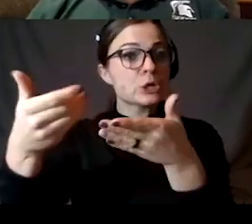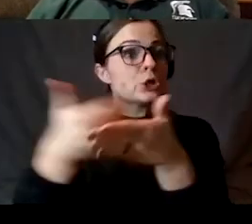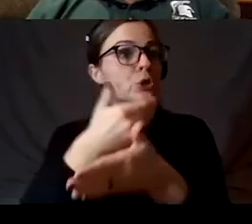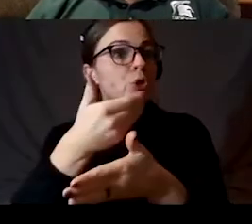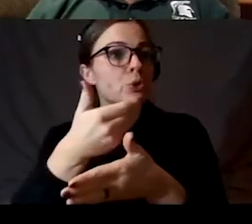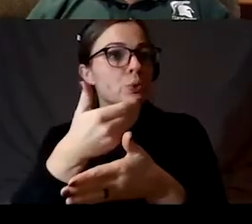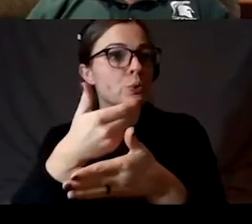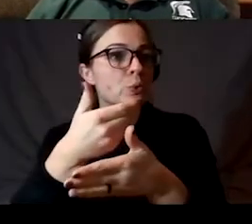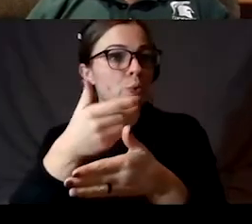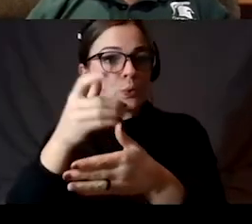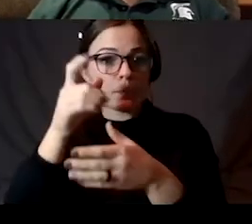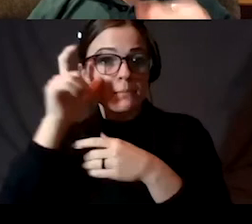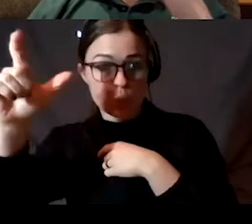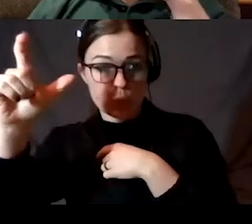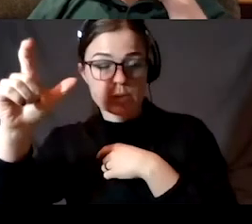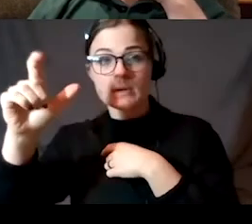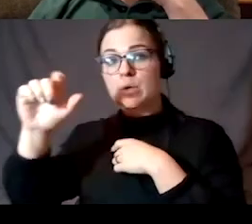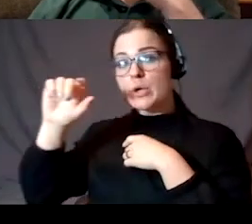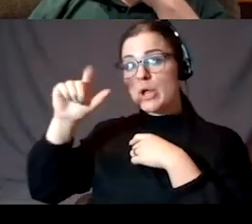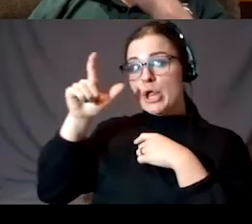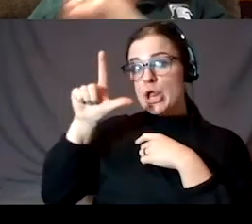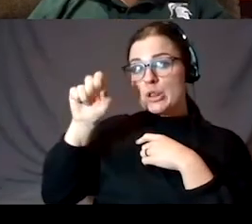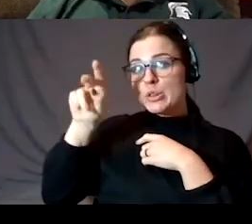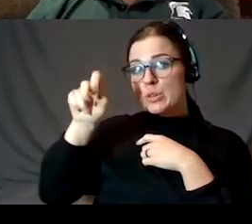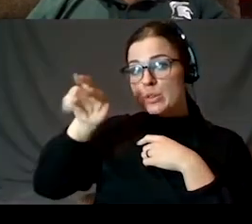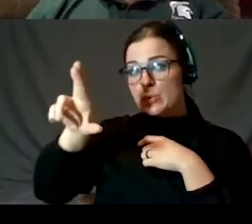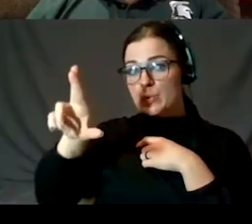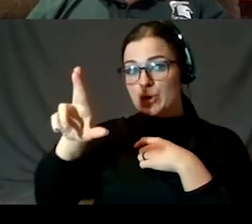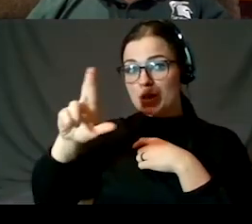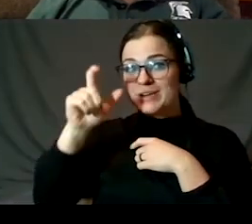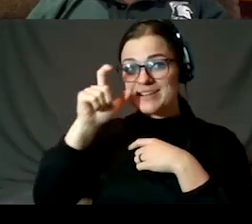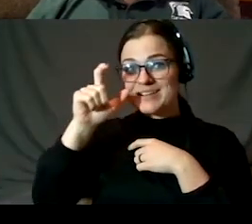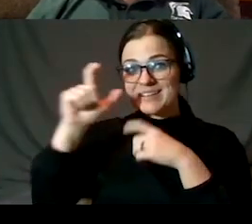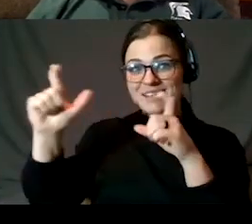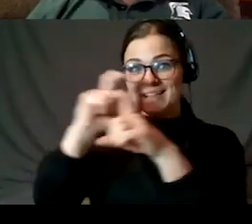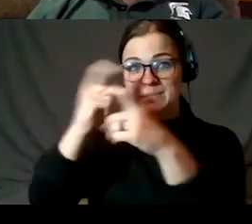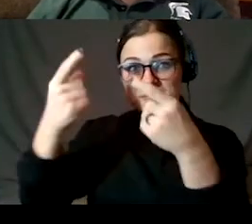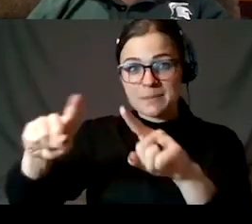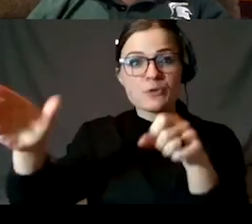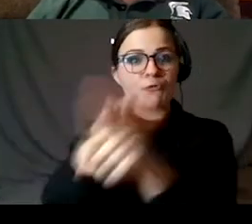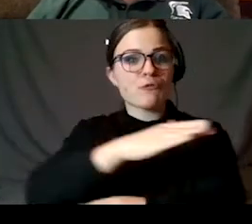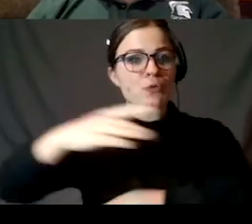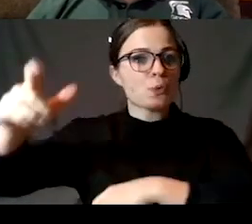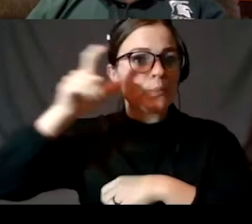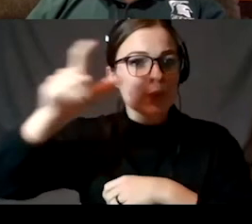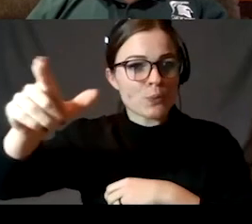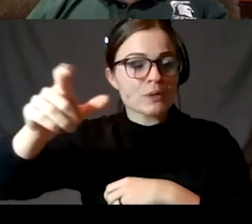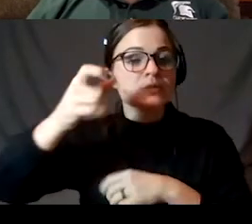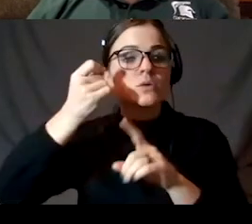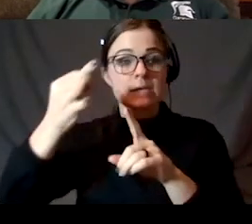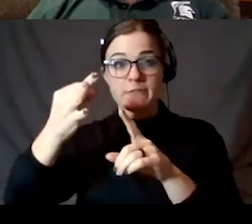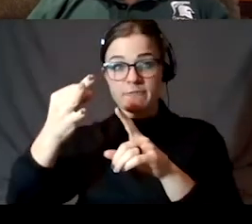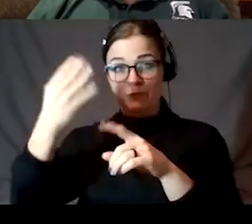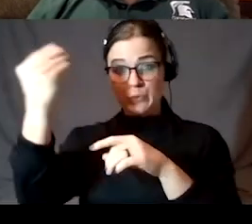and a lunar eclipse can only happen on a full moon. So at a time when the moon would be full and bright,